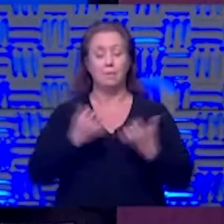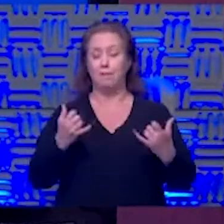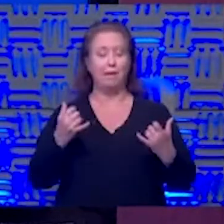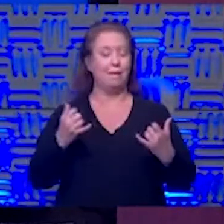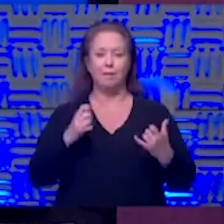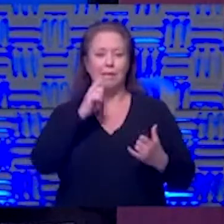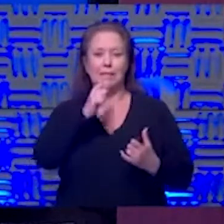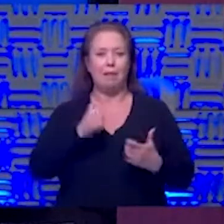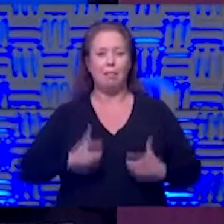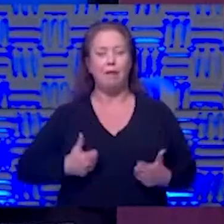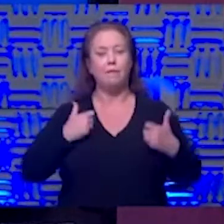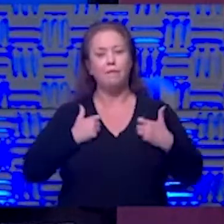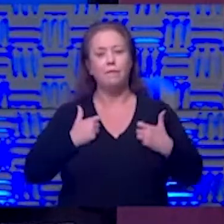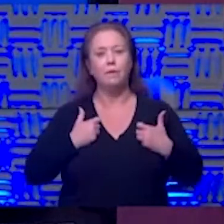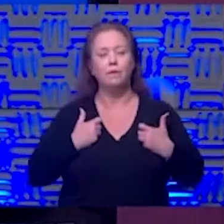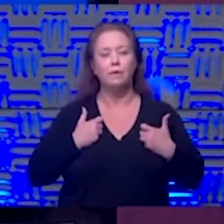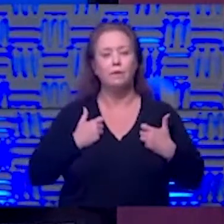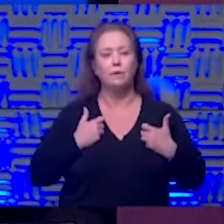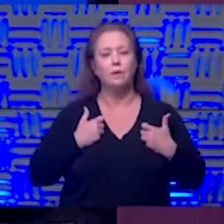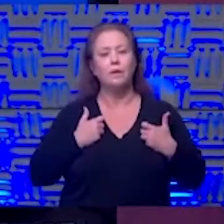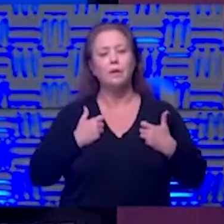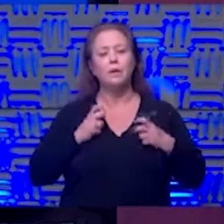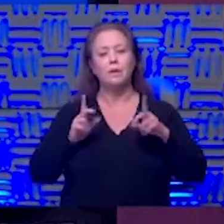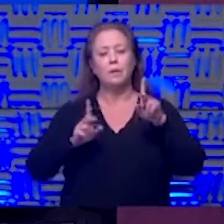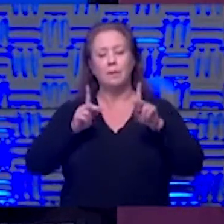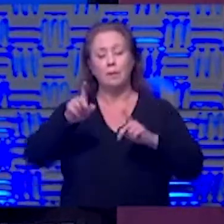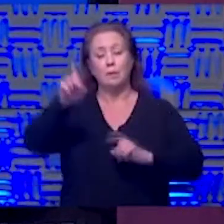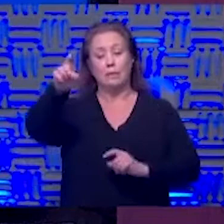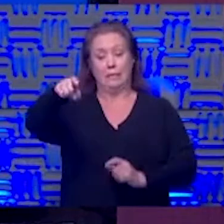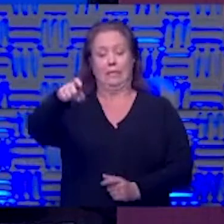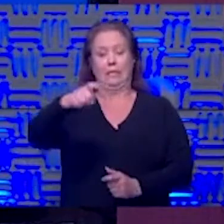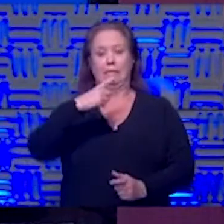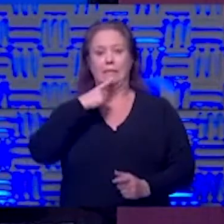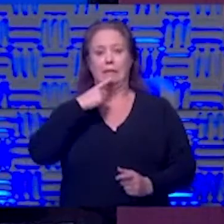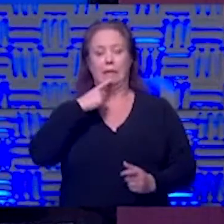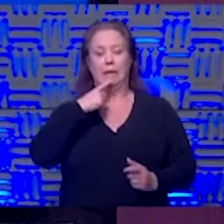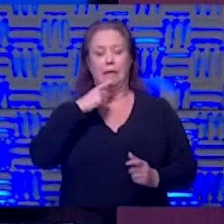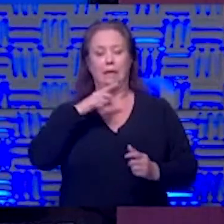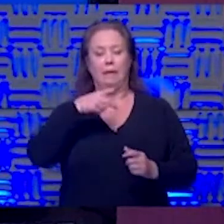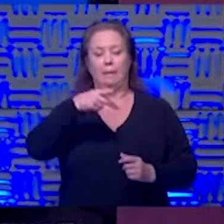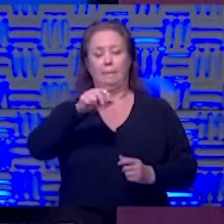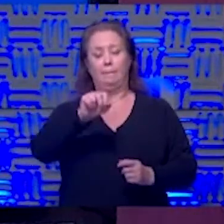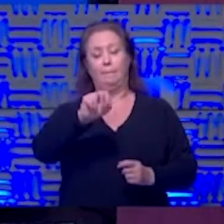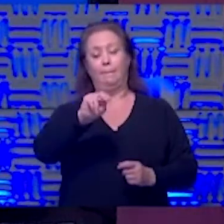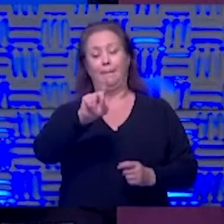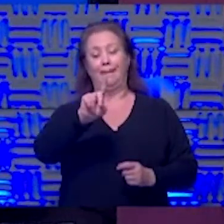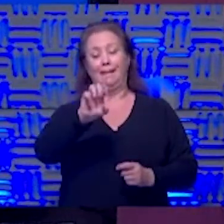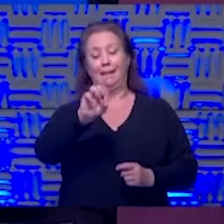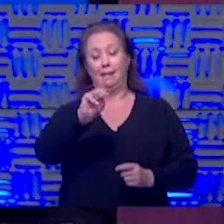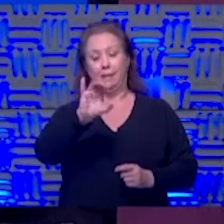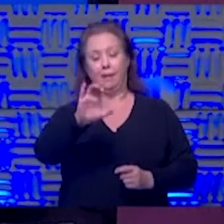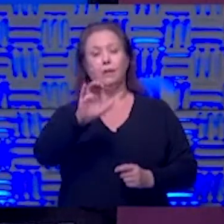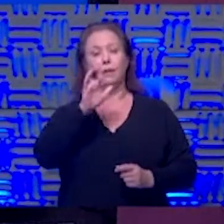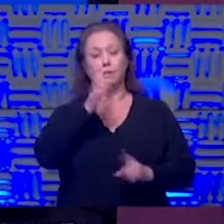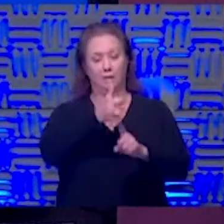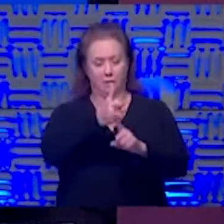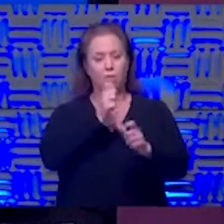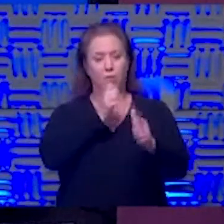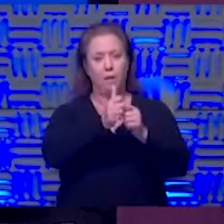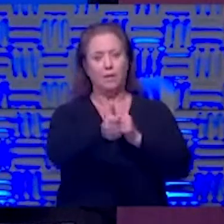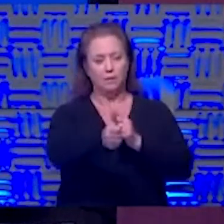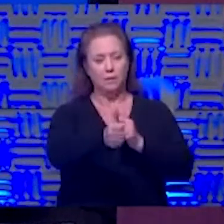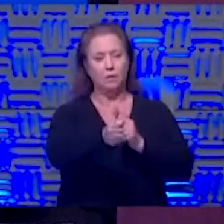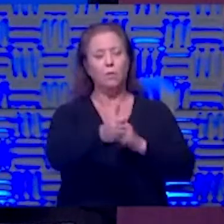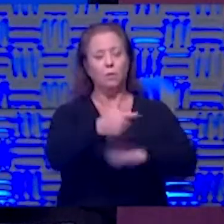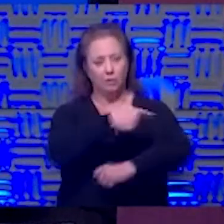are right now and what i think people have to do is say the pandemic will pass we